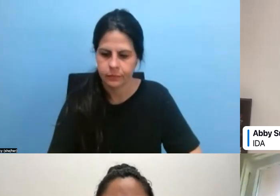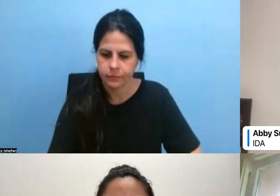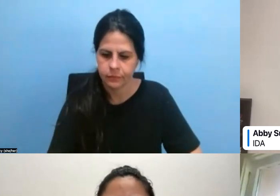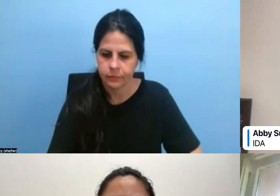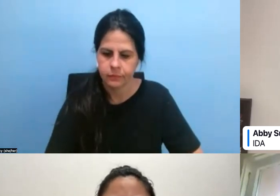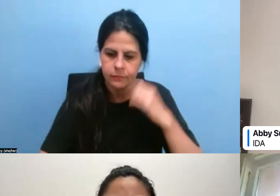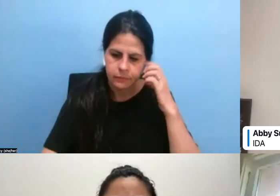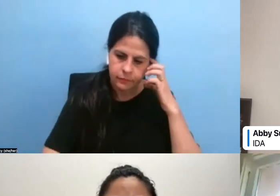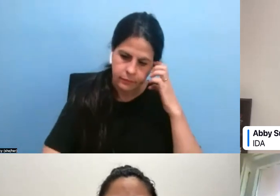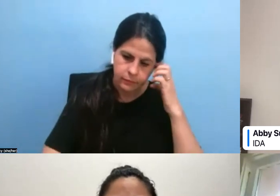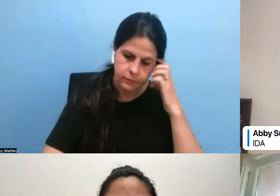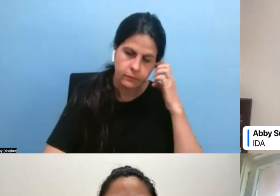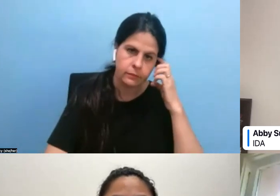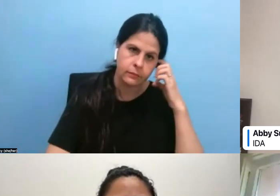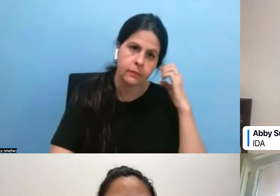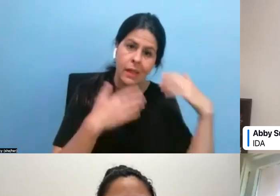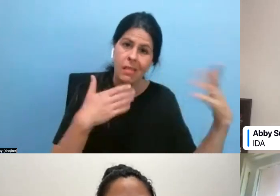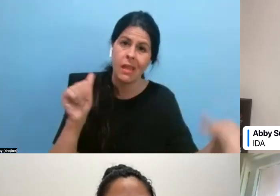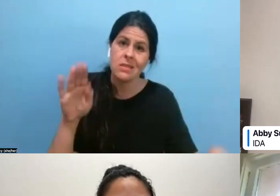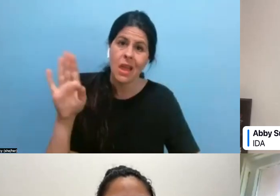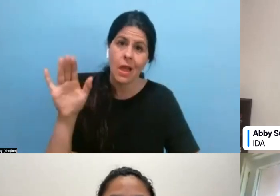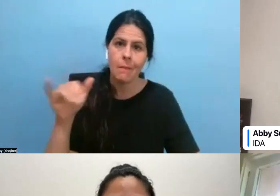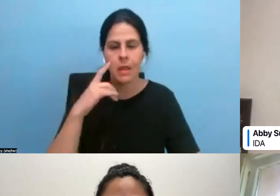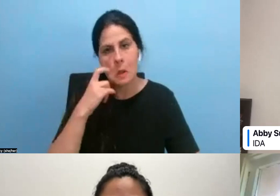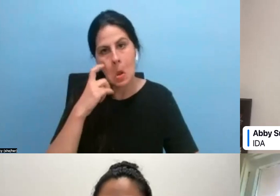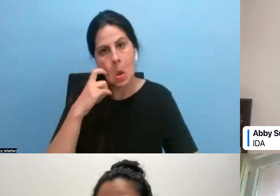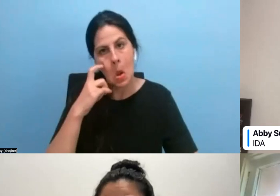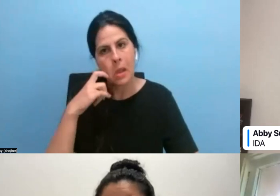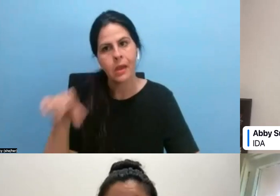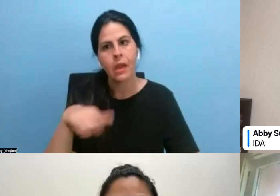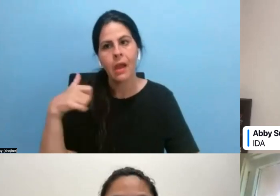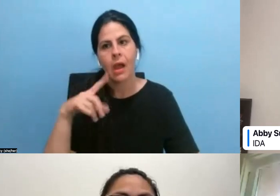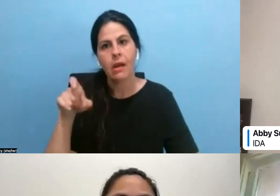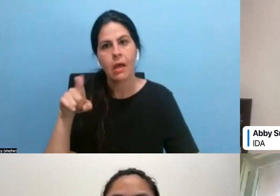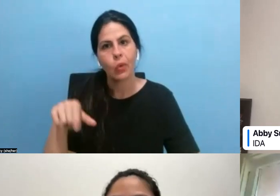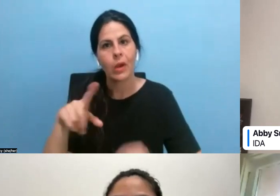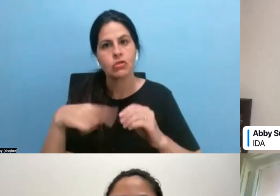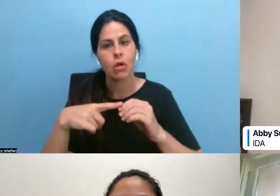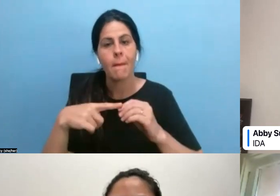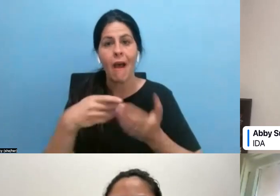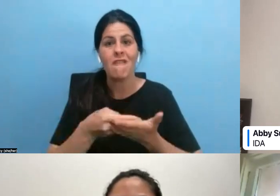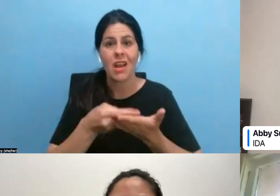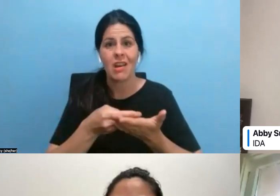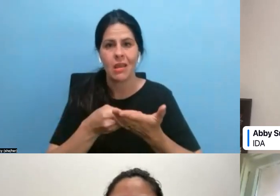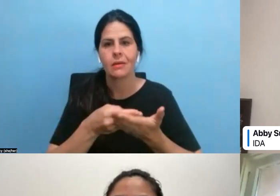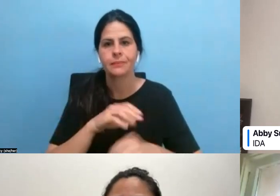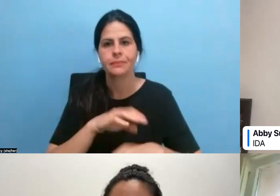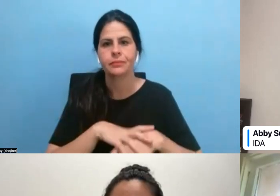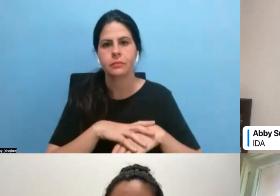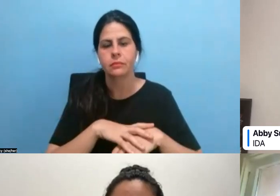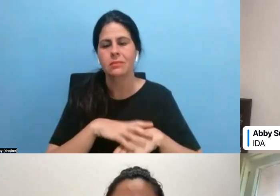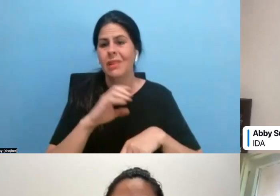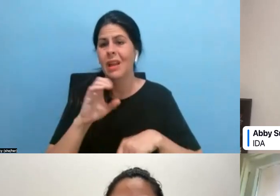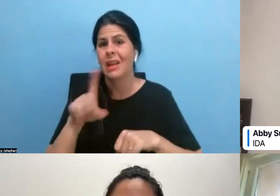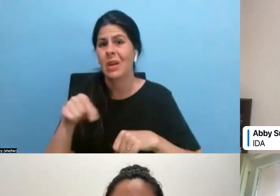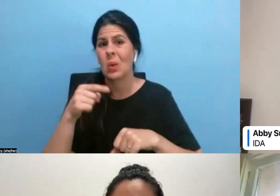Thanks, Abby. Um, another question about funding. I can only pay a nominal fee to some